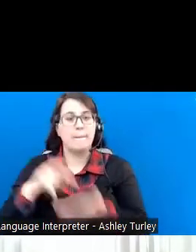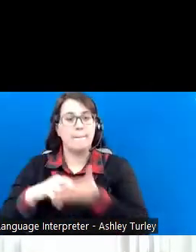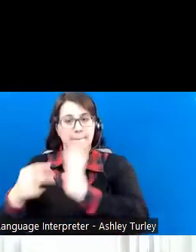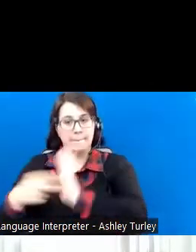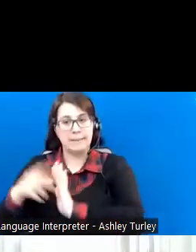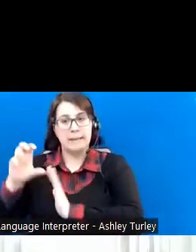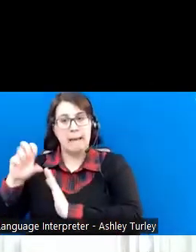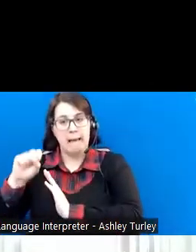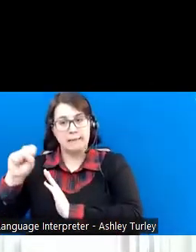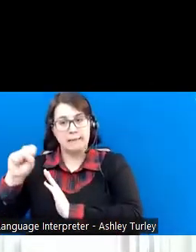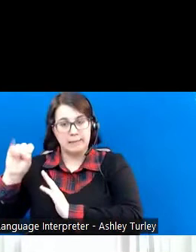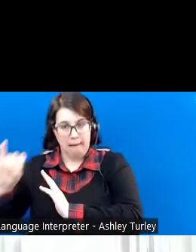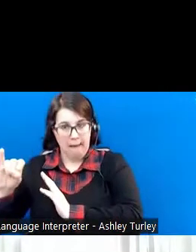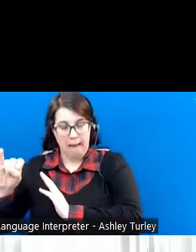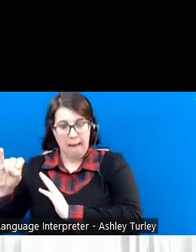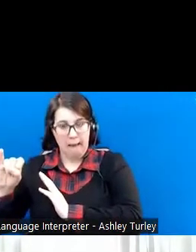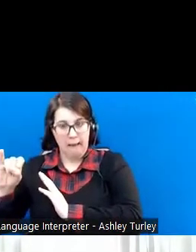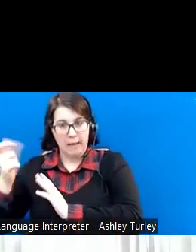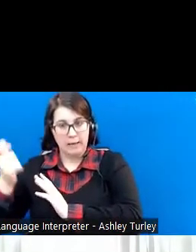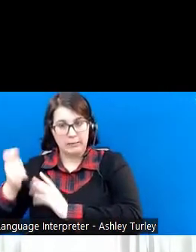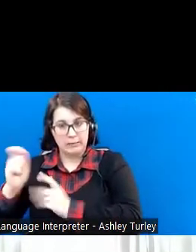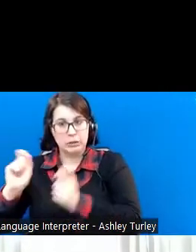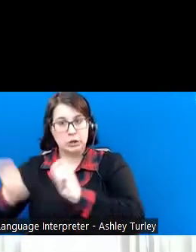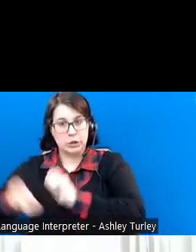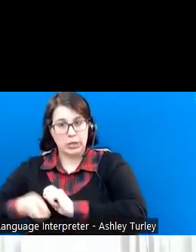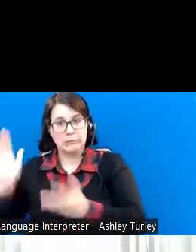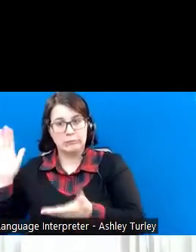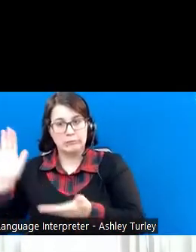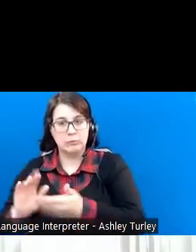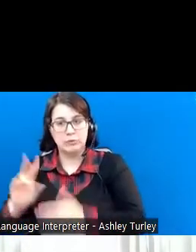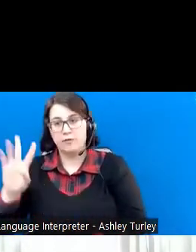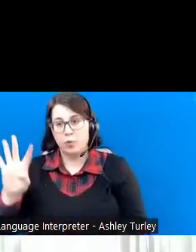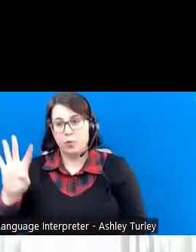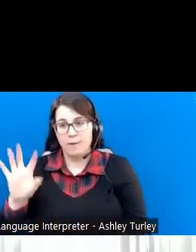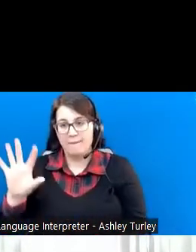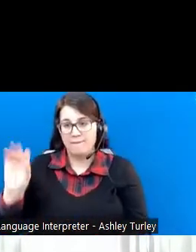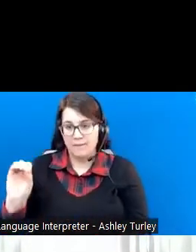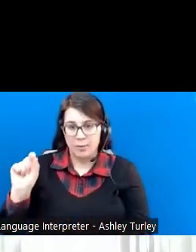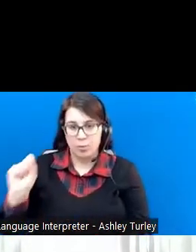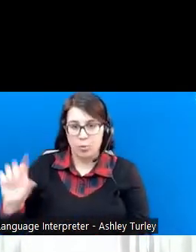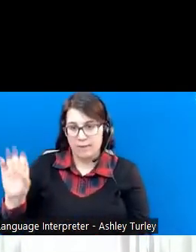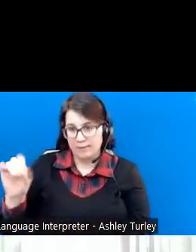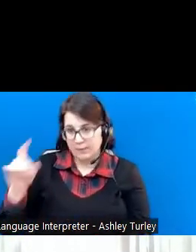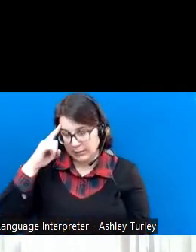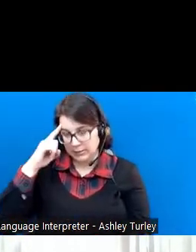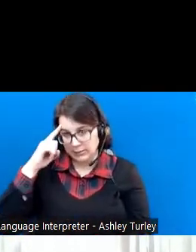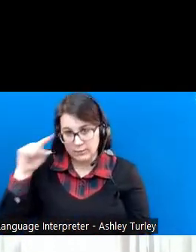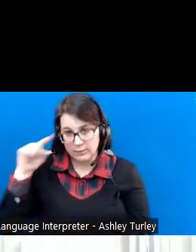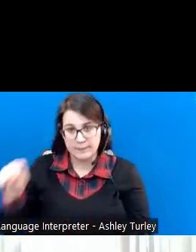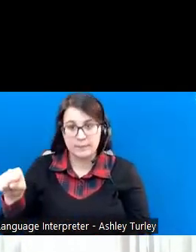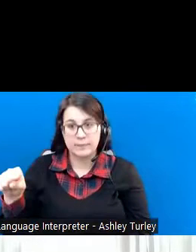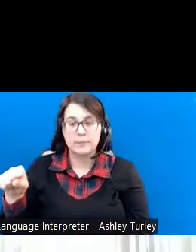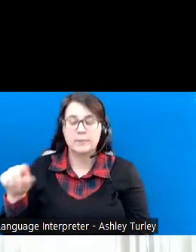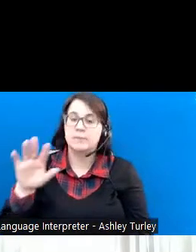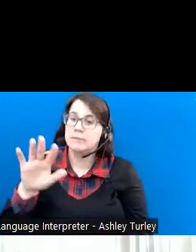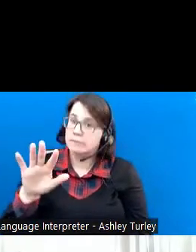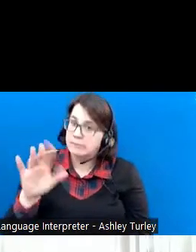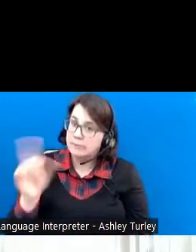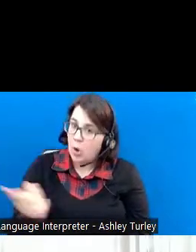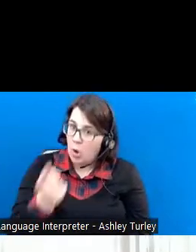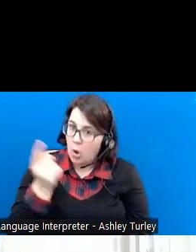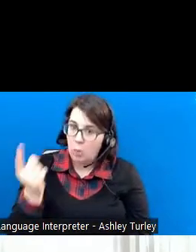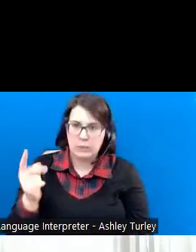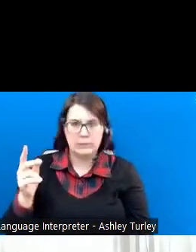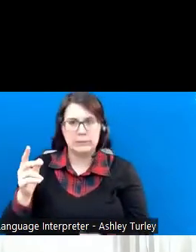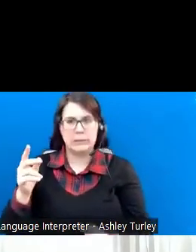SSI payment of $450.50. And always when we get here,